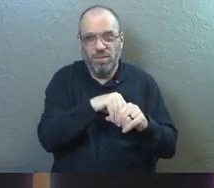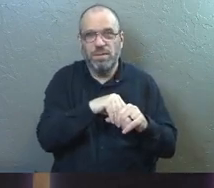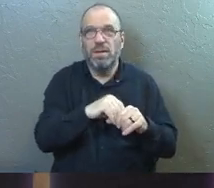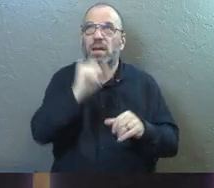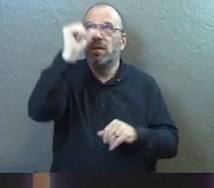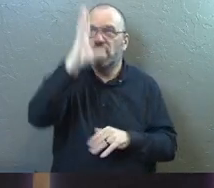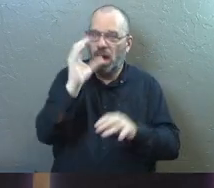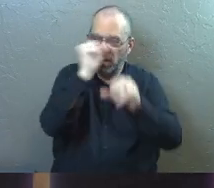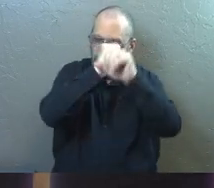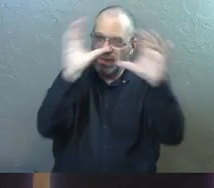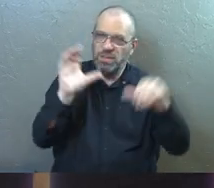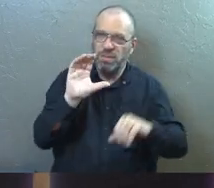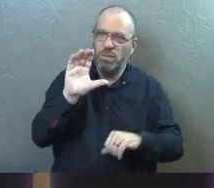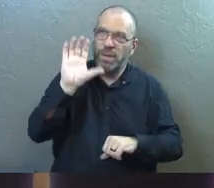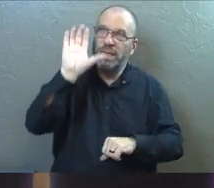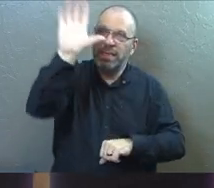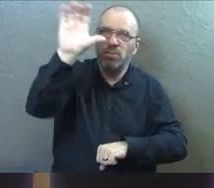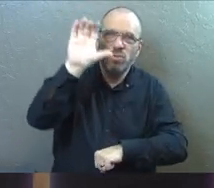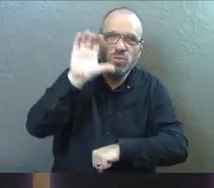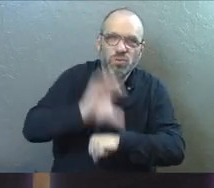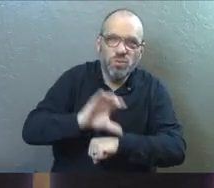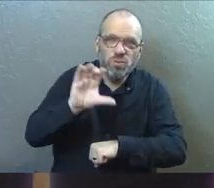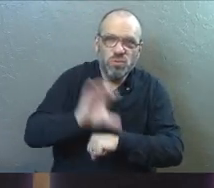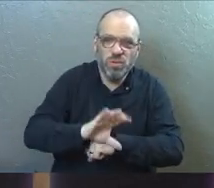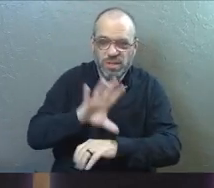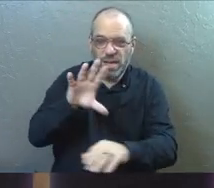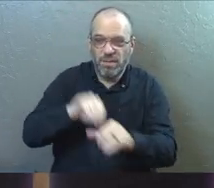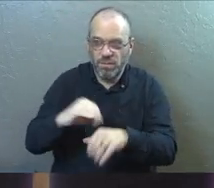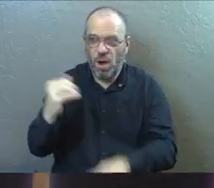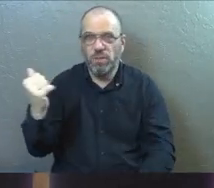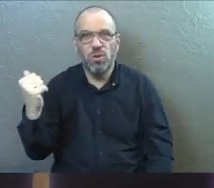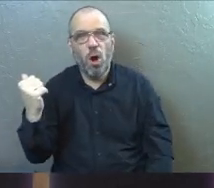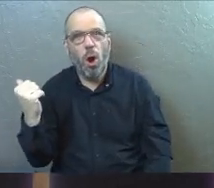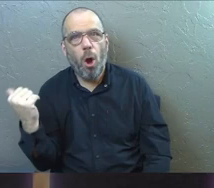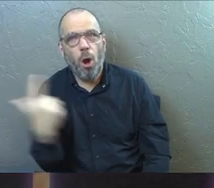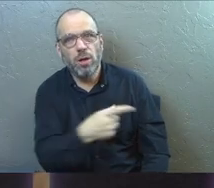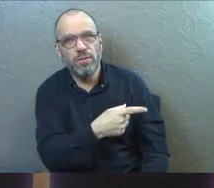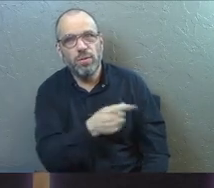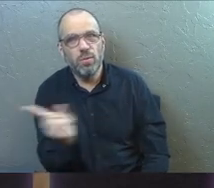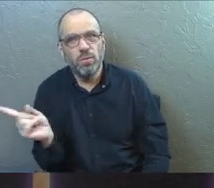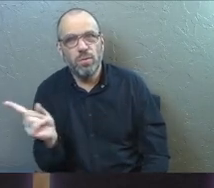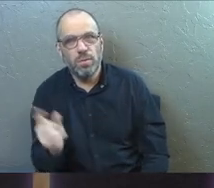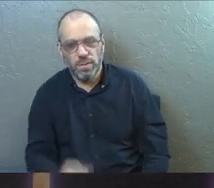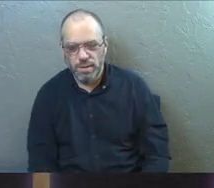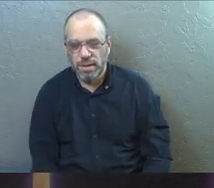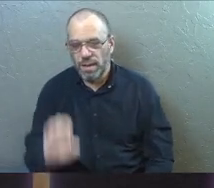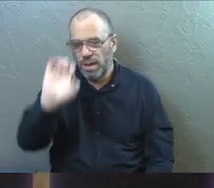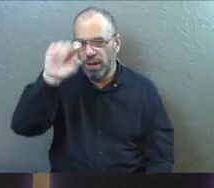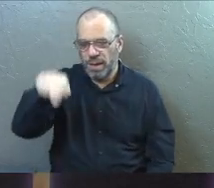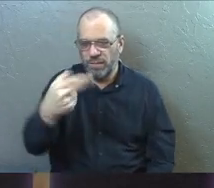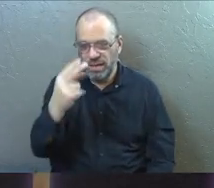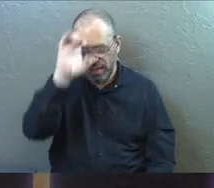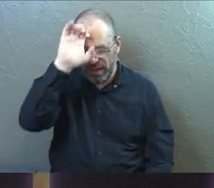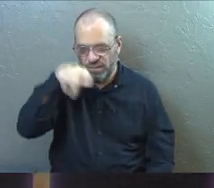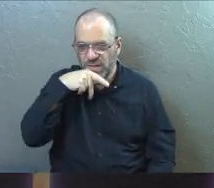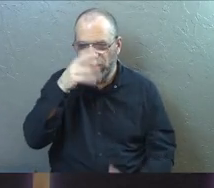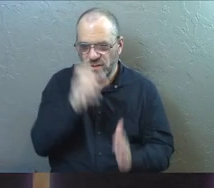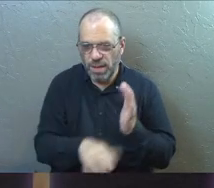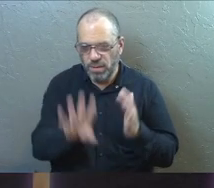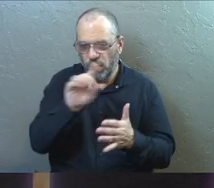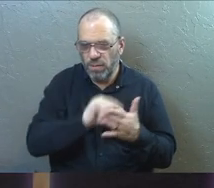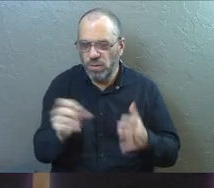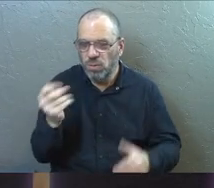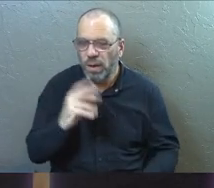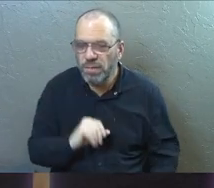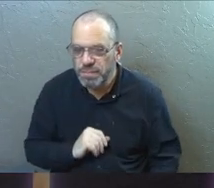God has a vision for his church and it involves every single one of you. Ephesians chapter 4, verse 12, look at